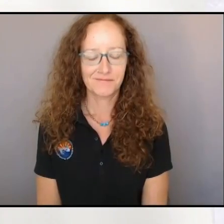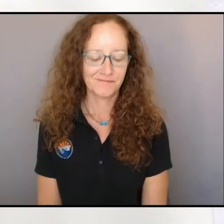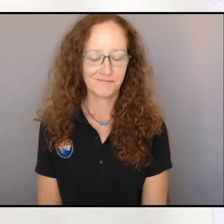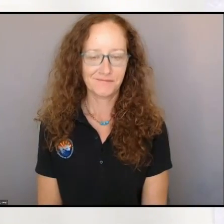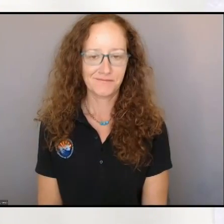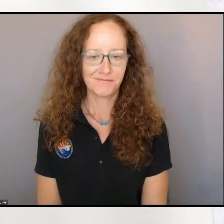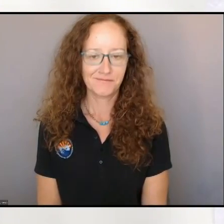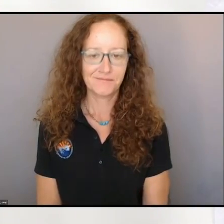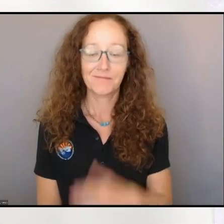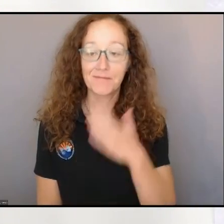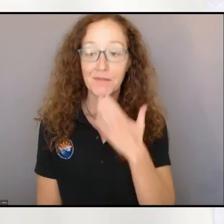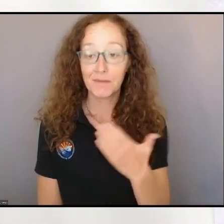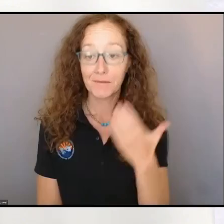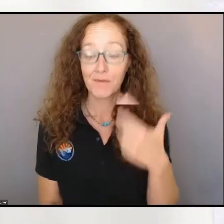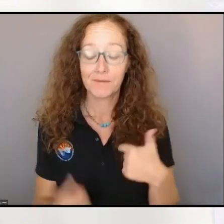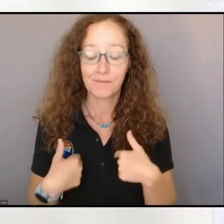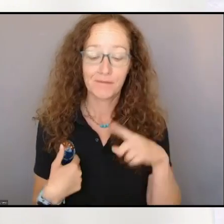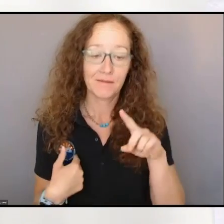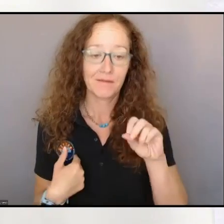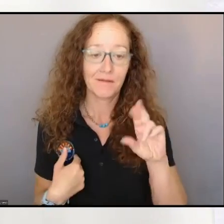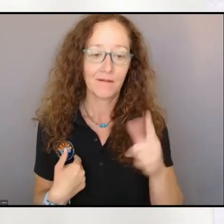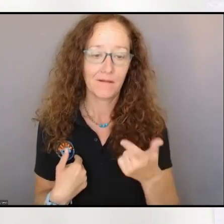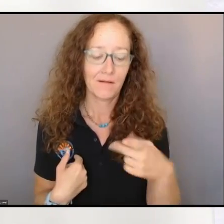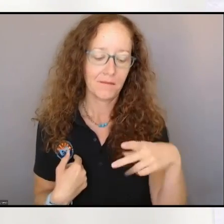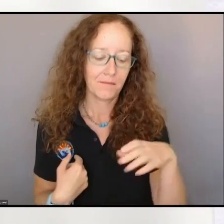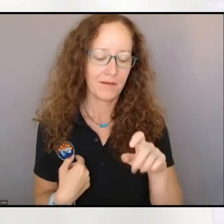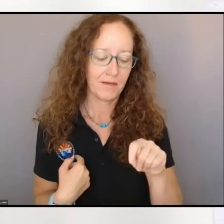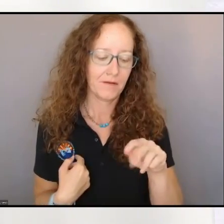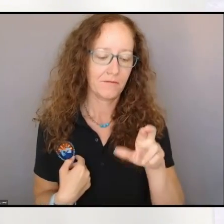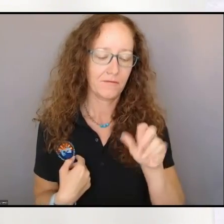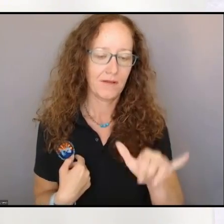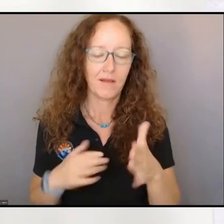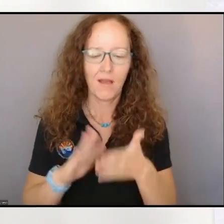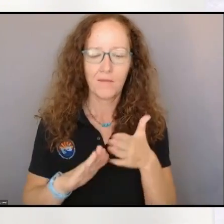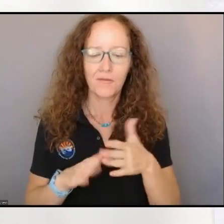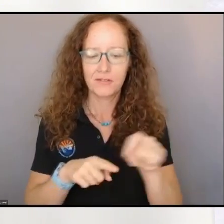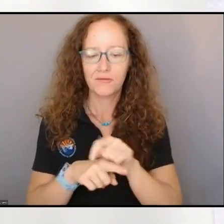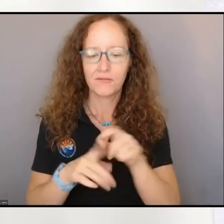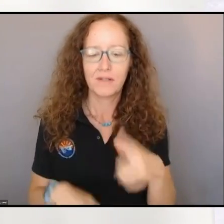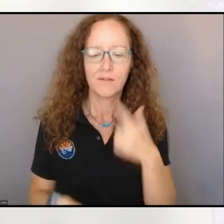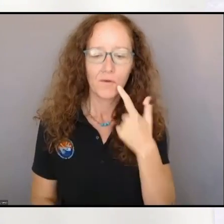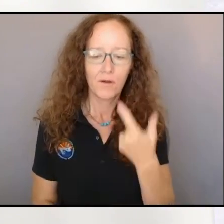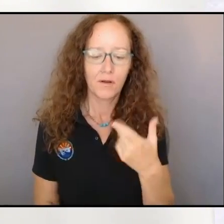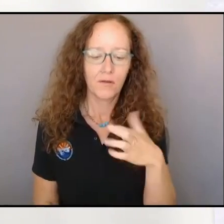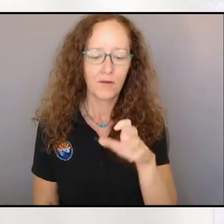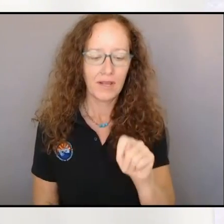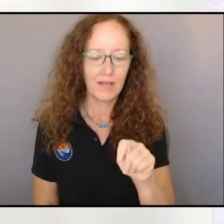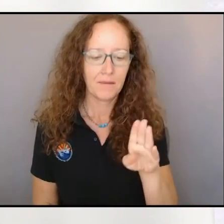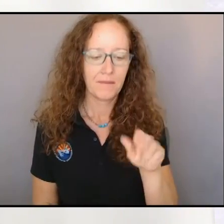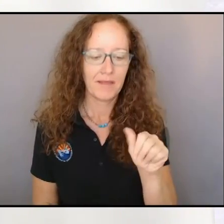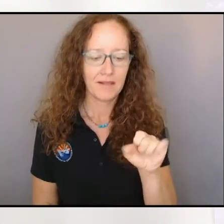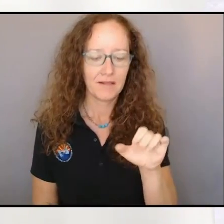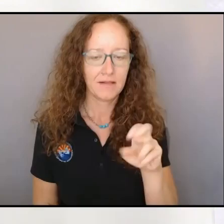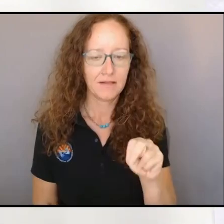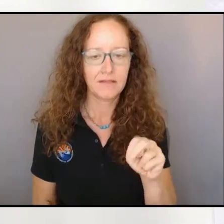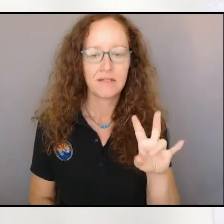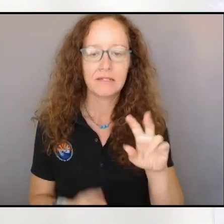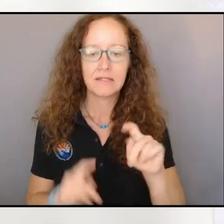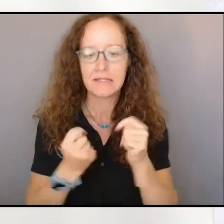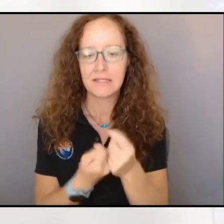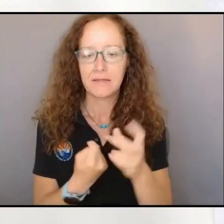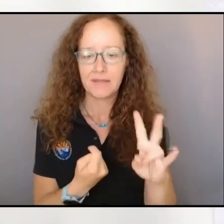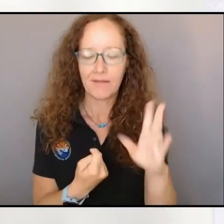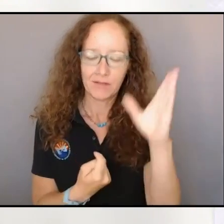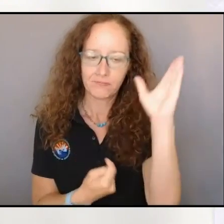Good morning, Doug Petrie, operations trainee for Great Basin Team 7 with their operational update for today. Yesterday